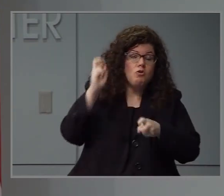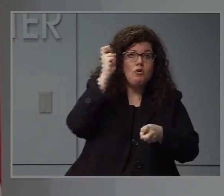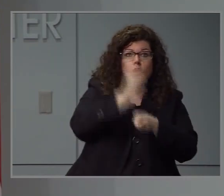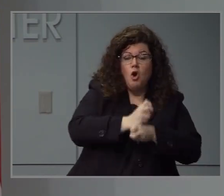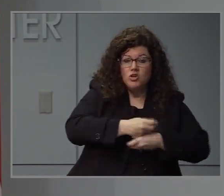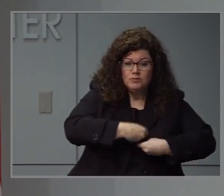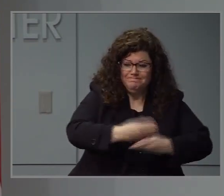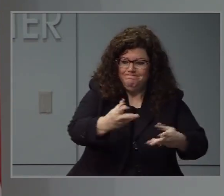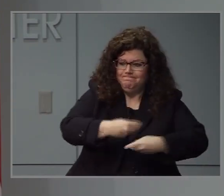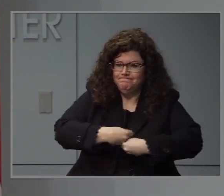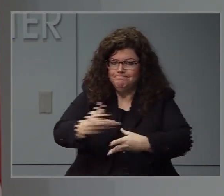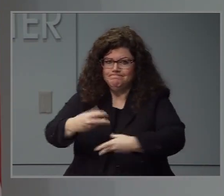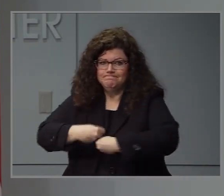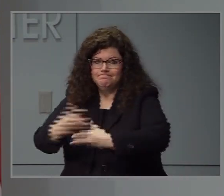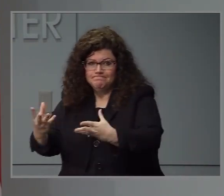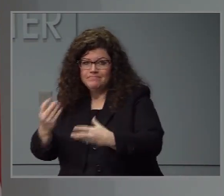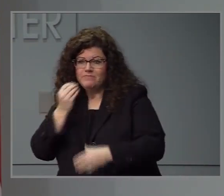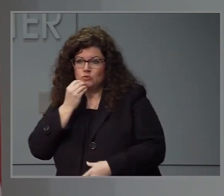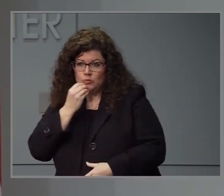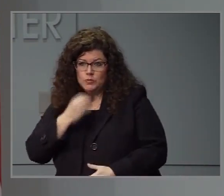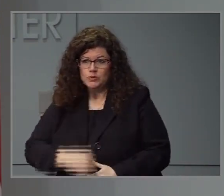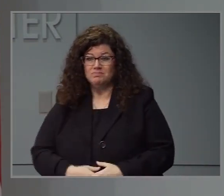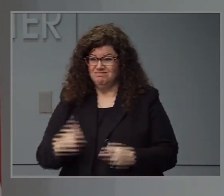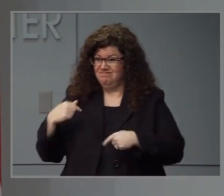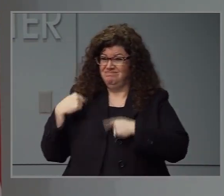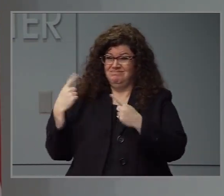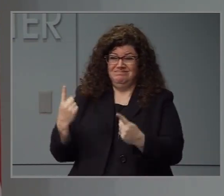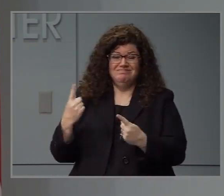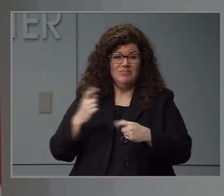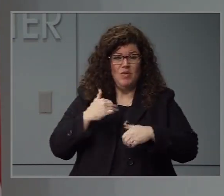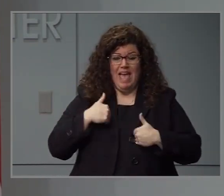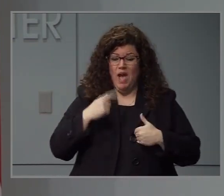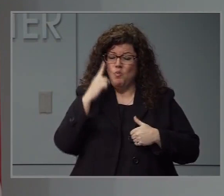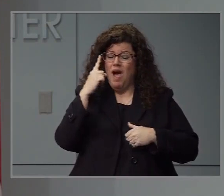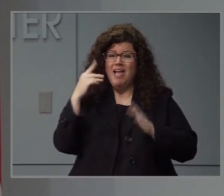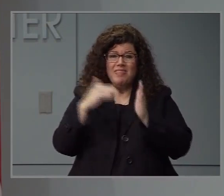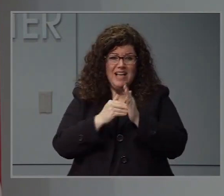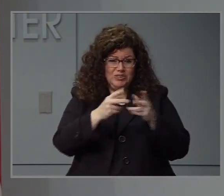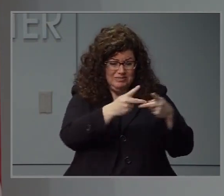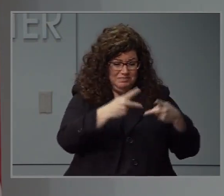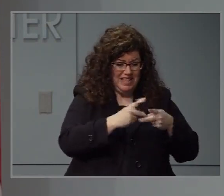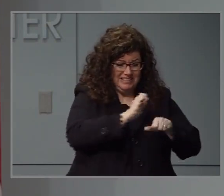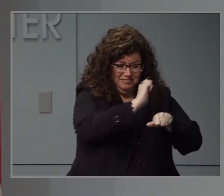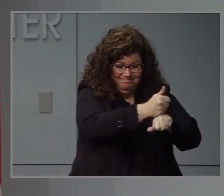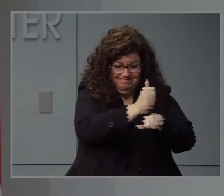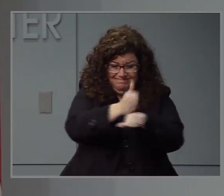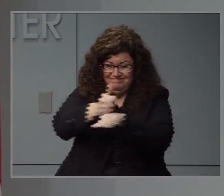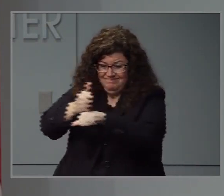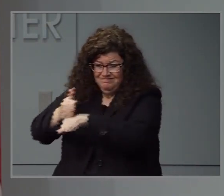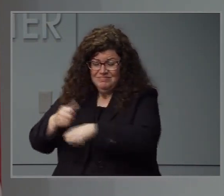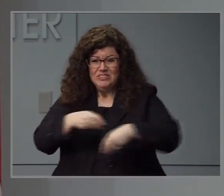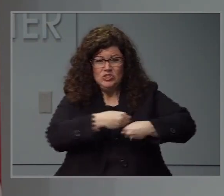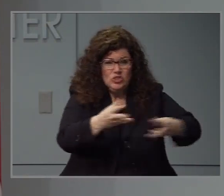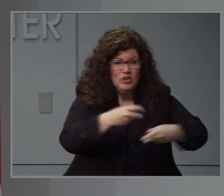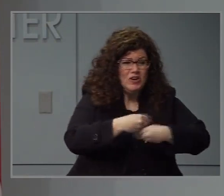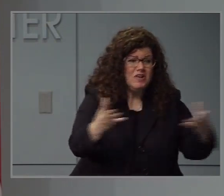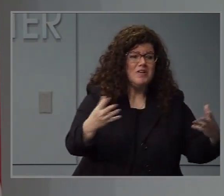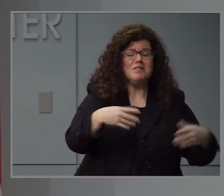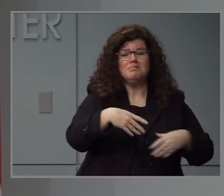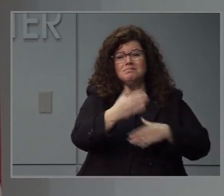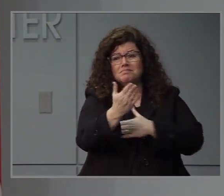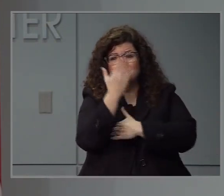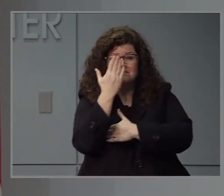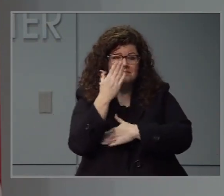Since then, about 1,000 meal sites have served over 11 million breakfasts, lunch, and